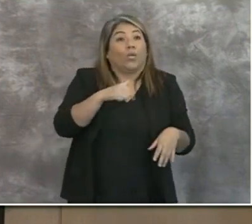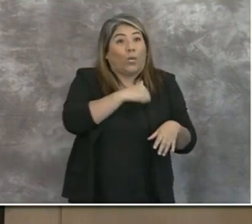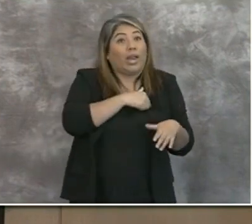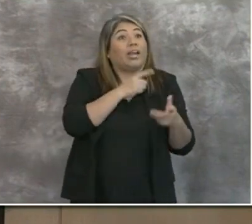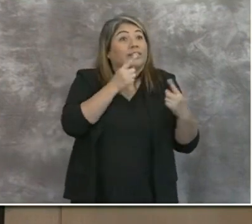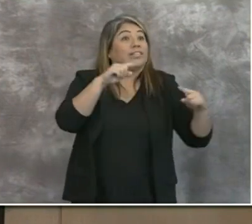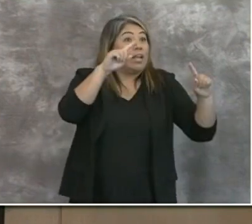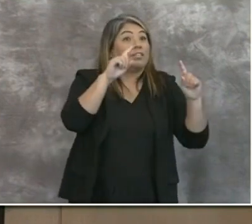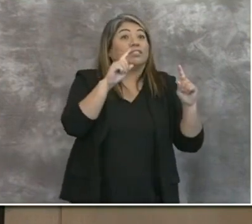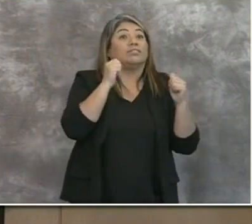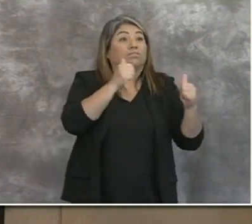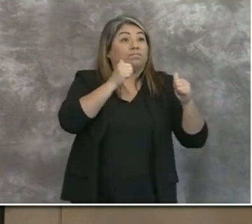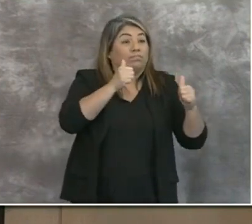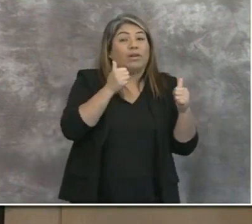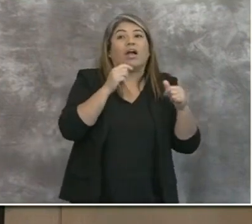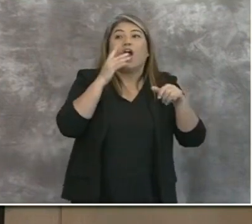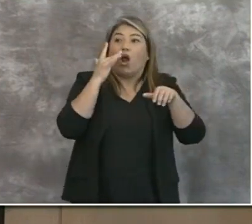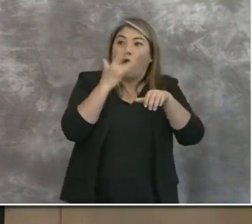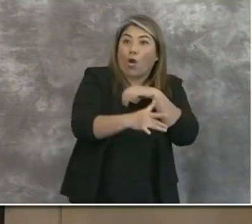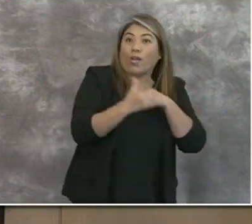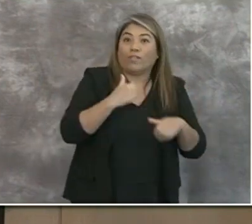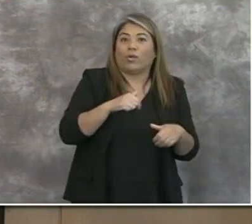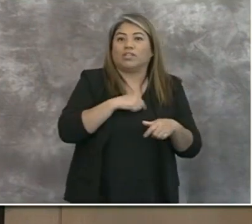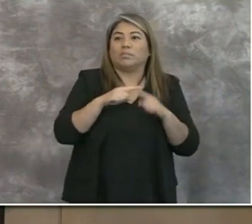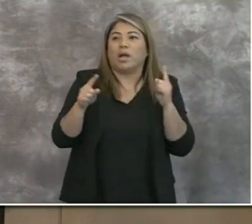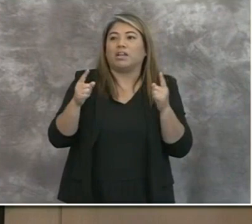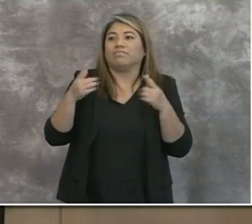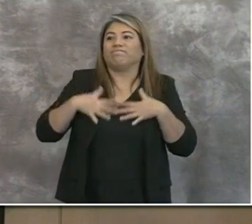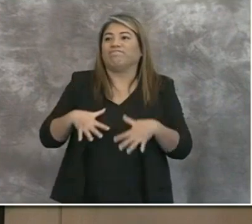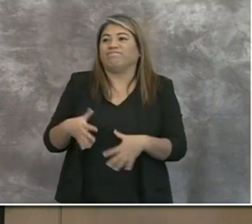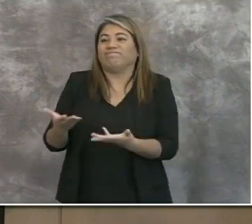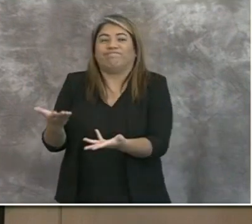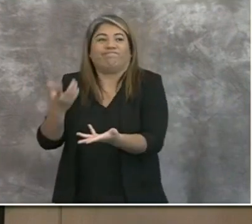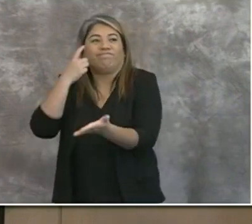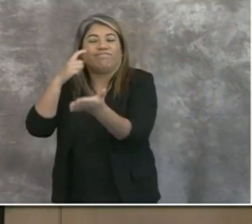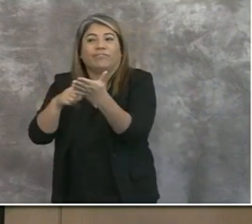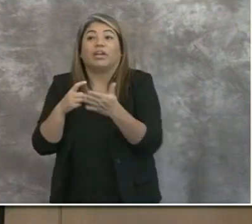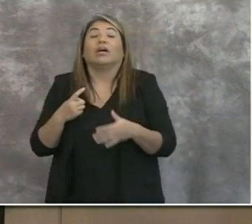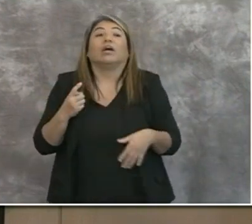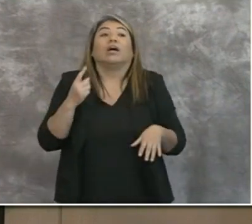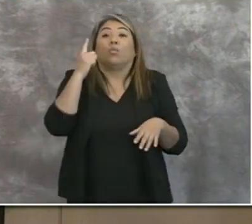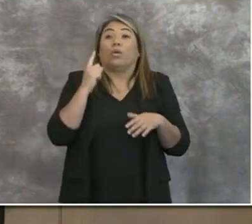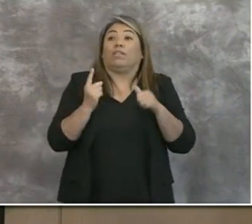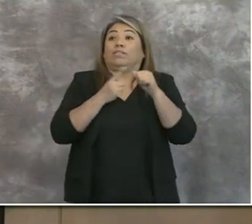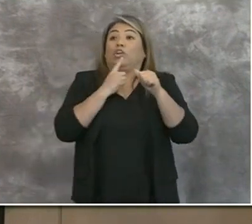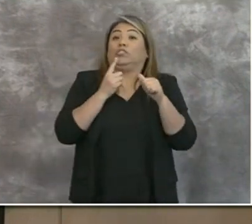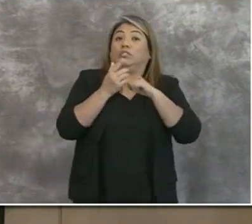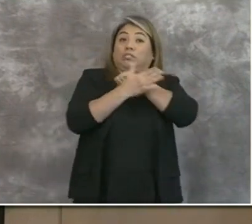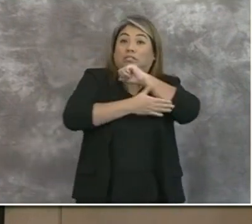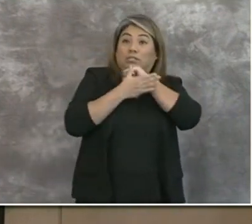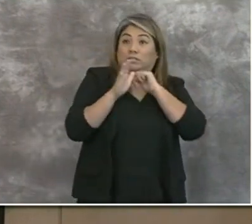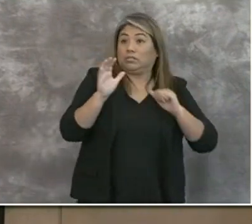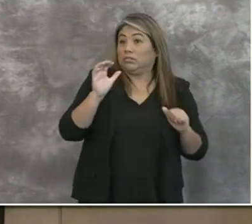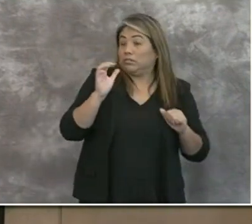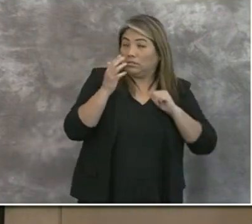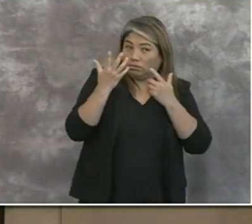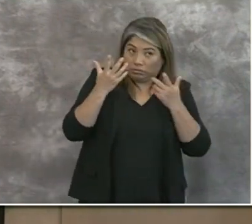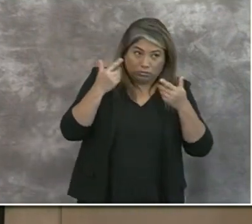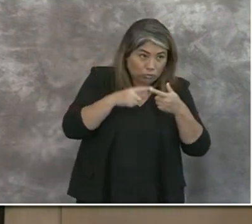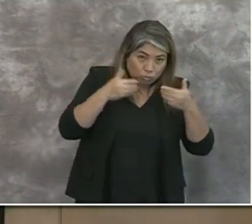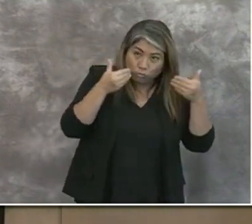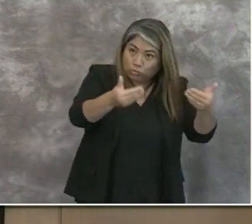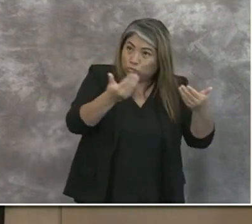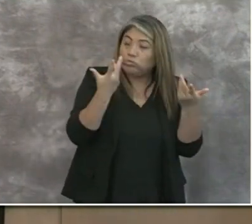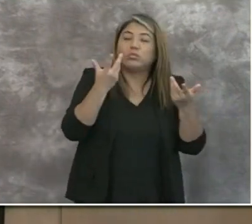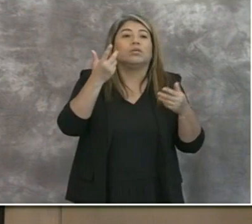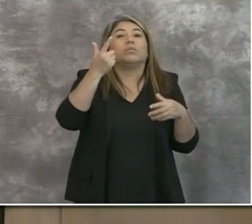so much incredible success so early. We moved early as a community, one of the first counties to move to try and address this. We had widespread